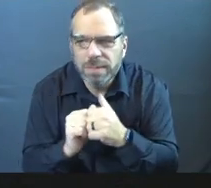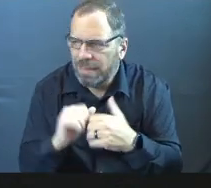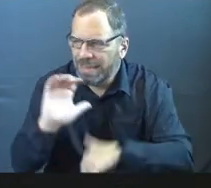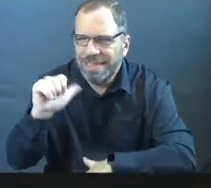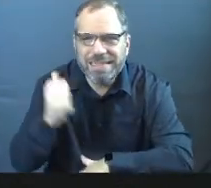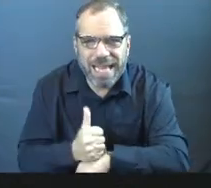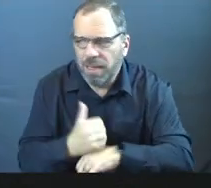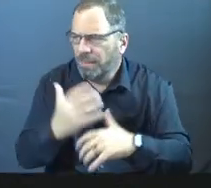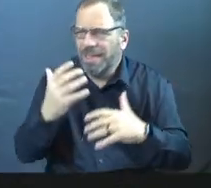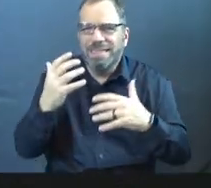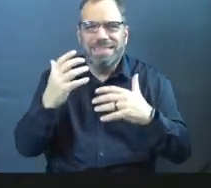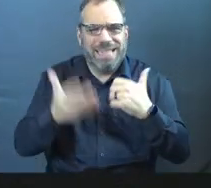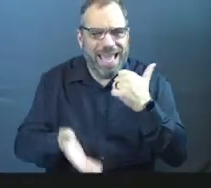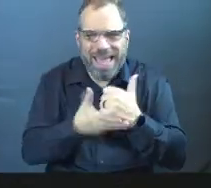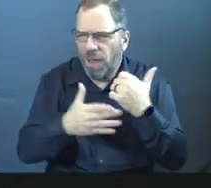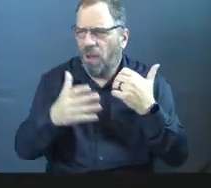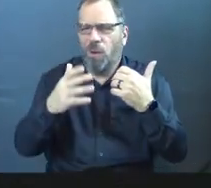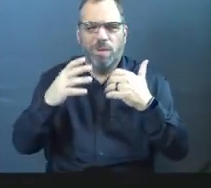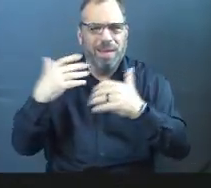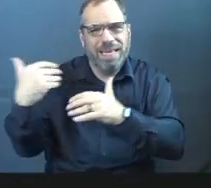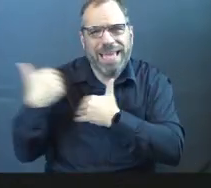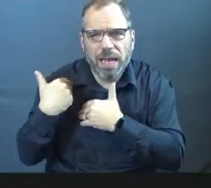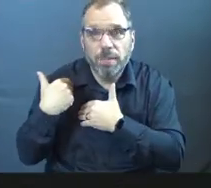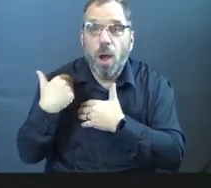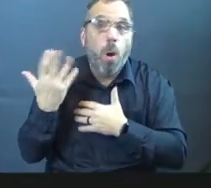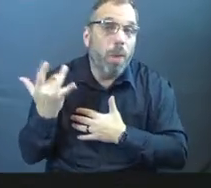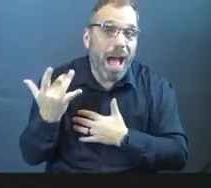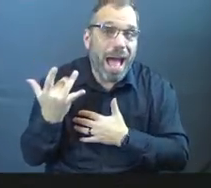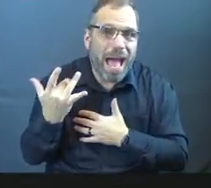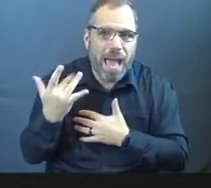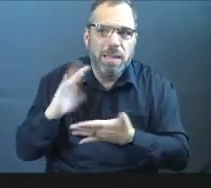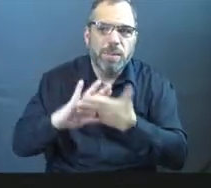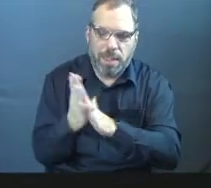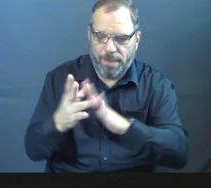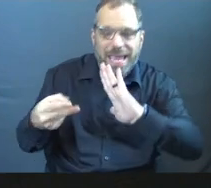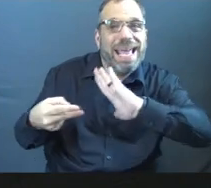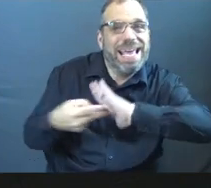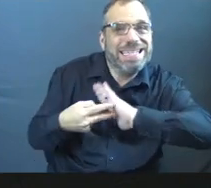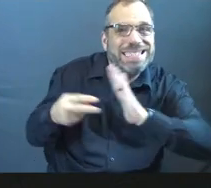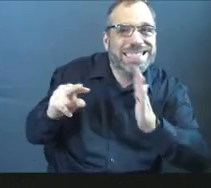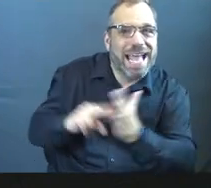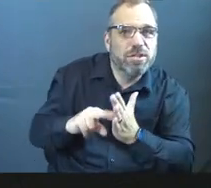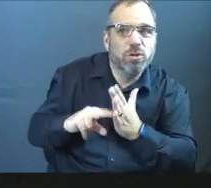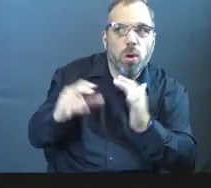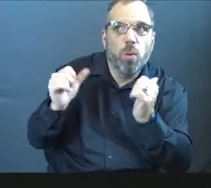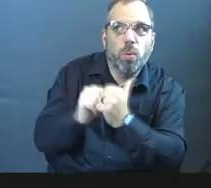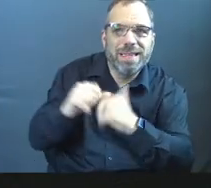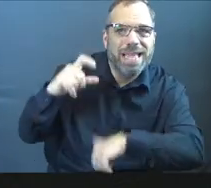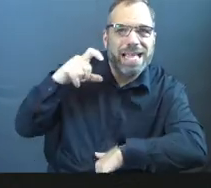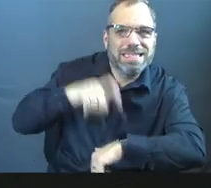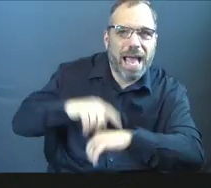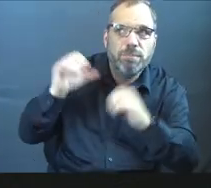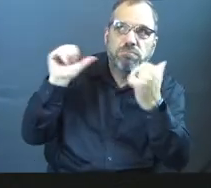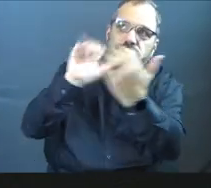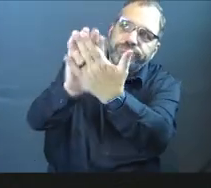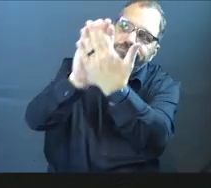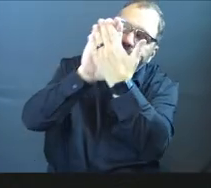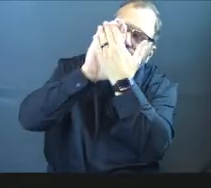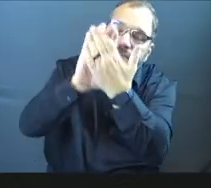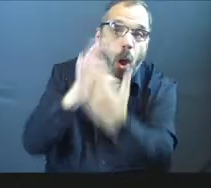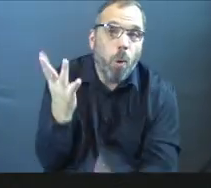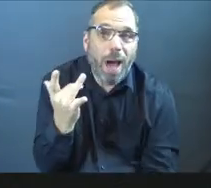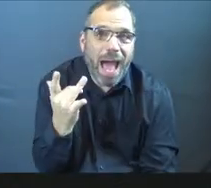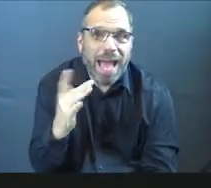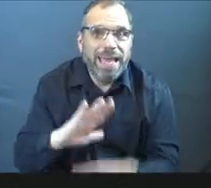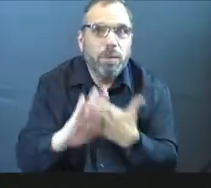Set up the thing. Set up the help, the accountability there to make sure that we're being intentional, that we're spending that devoted time with the Lord,